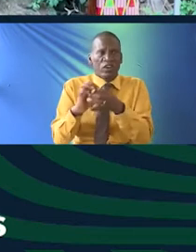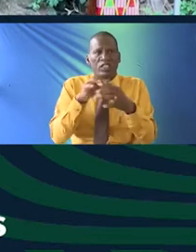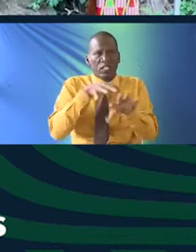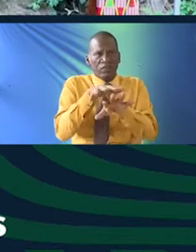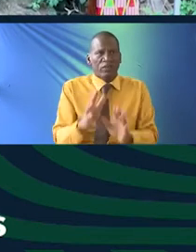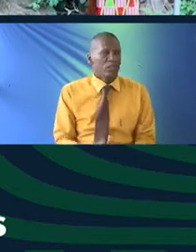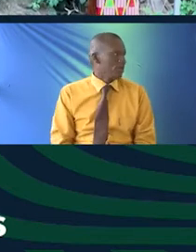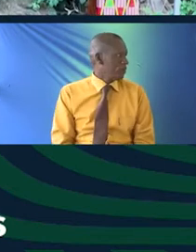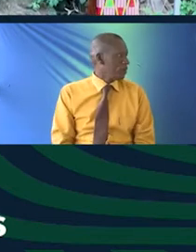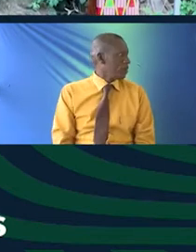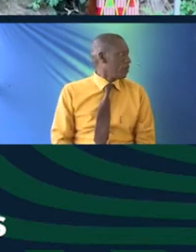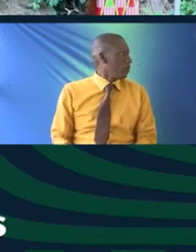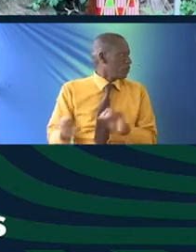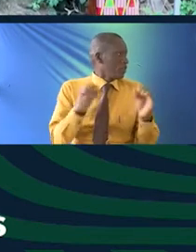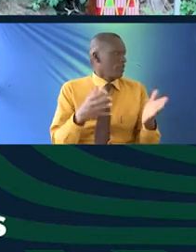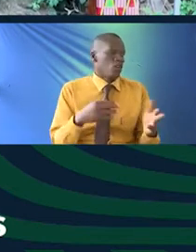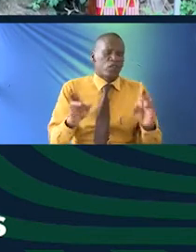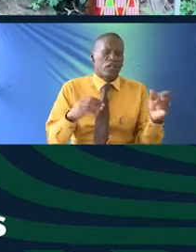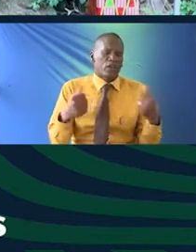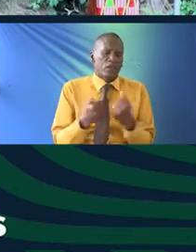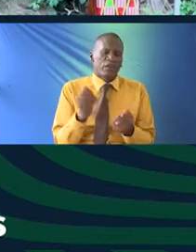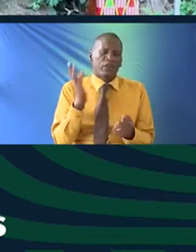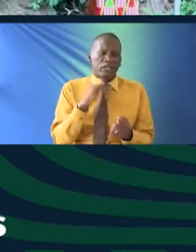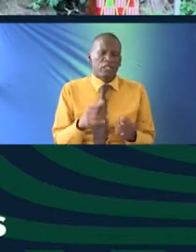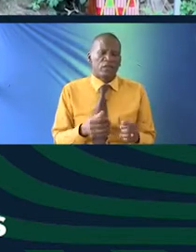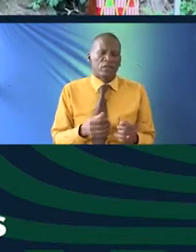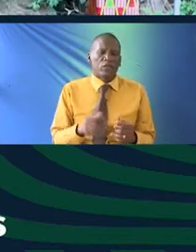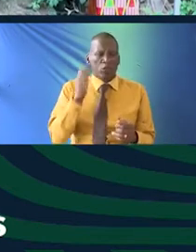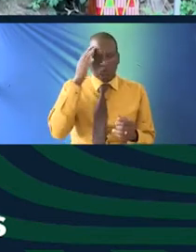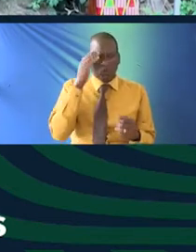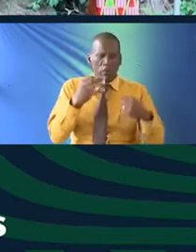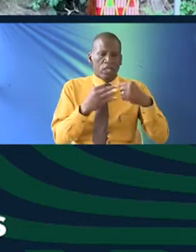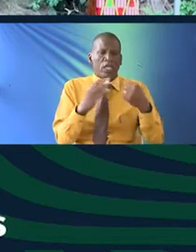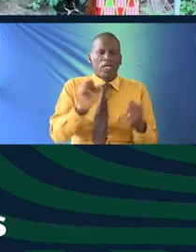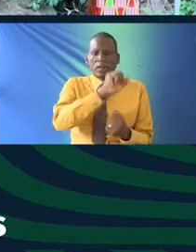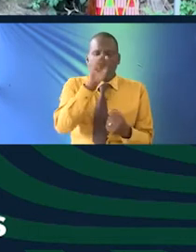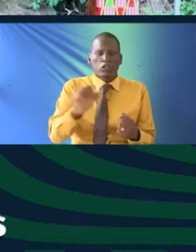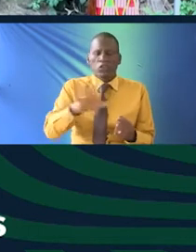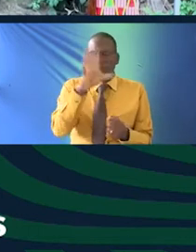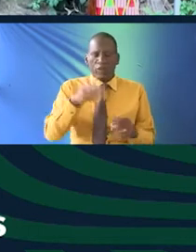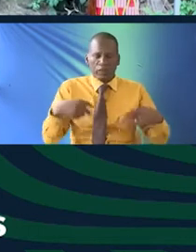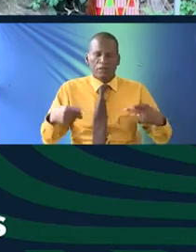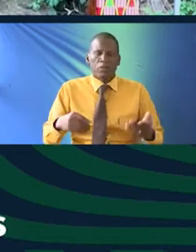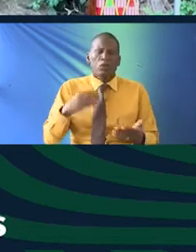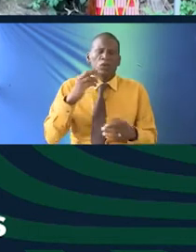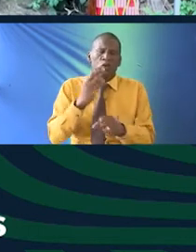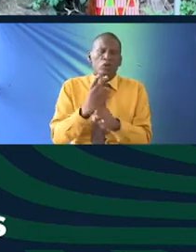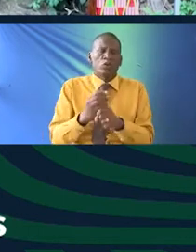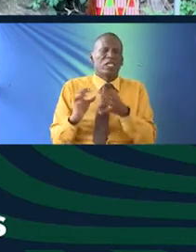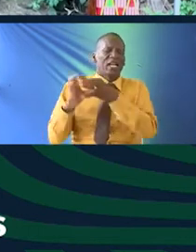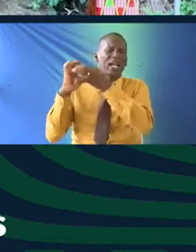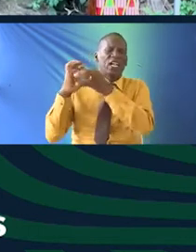cultural influences okay so the shift has already happened because you know 80% of Africans actually use